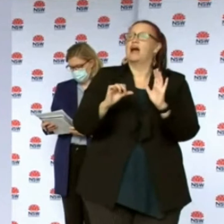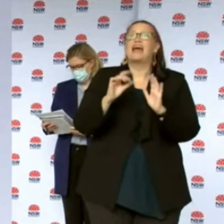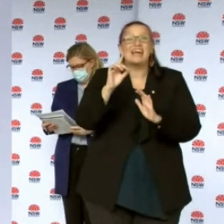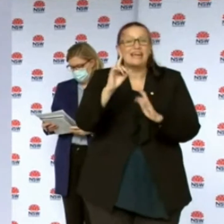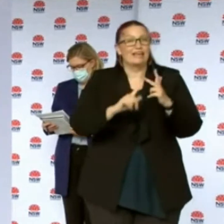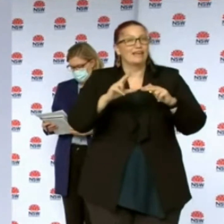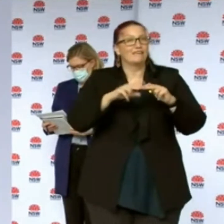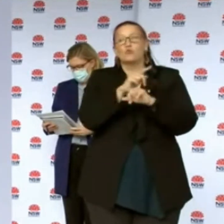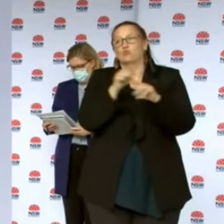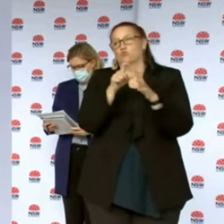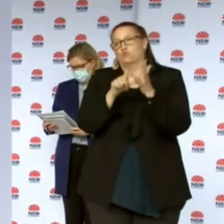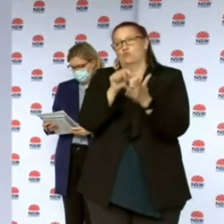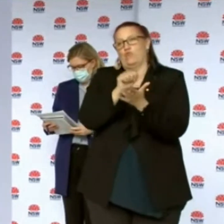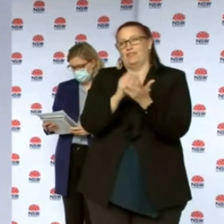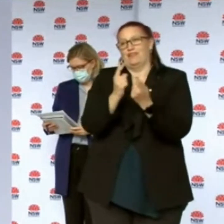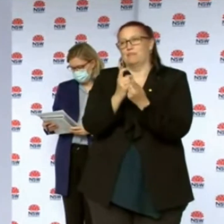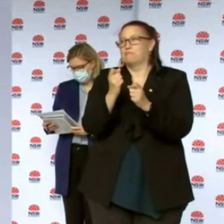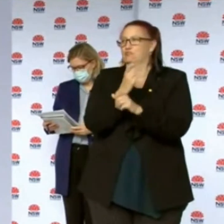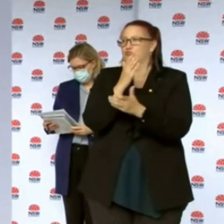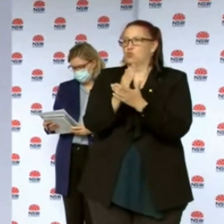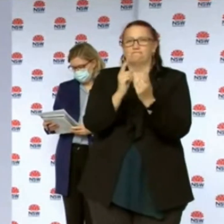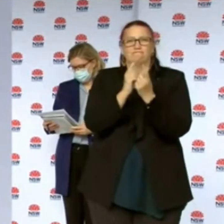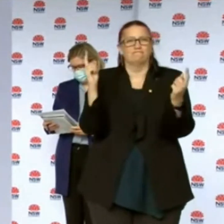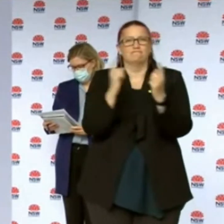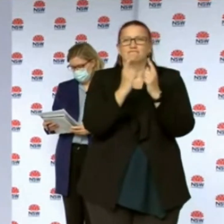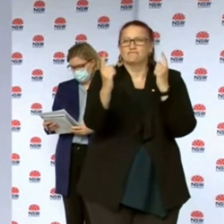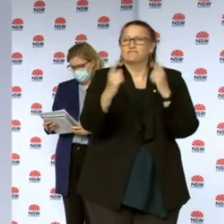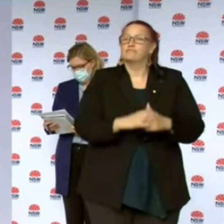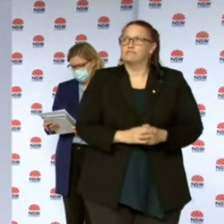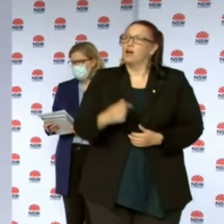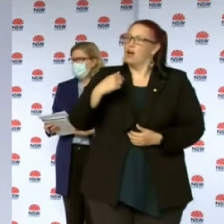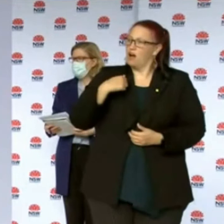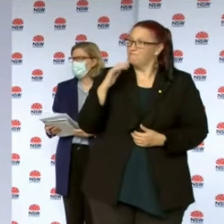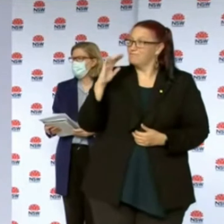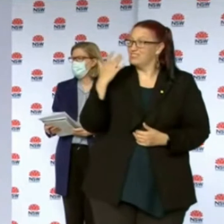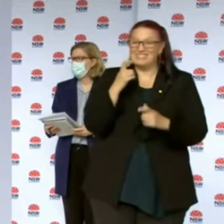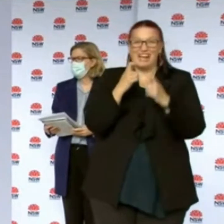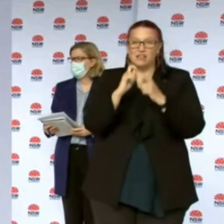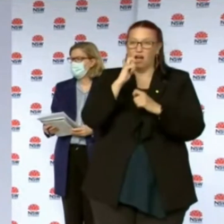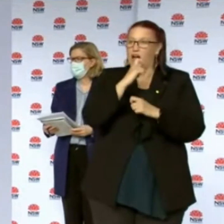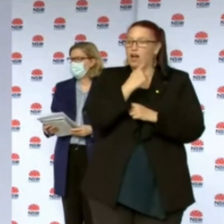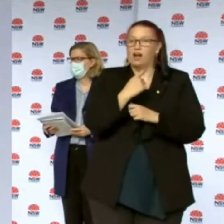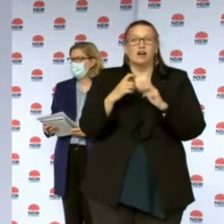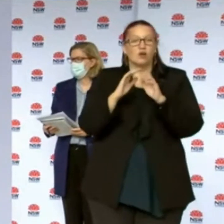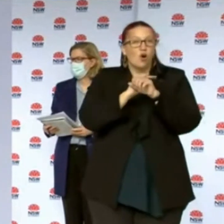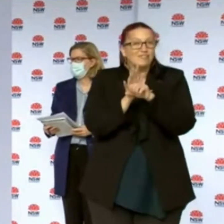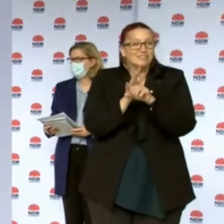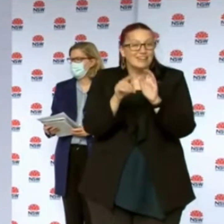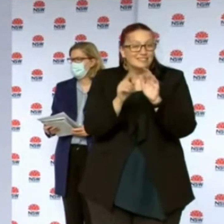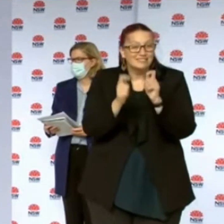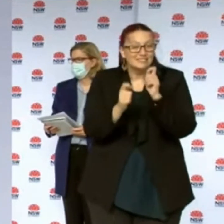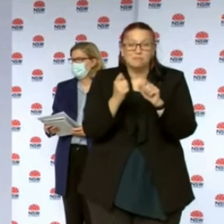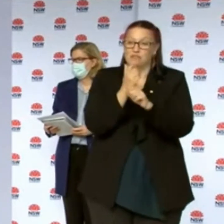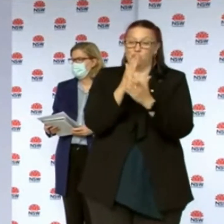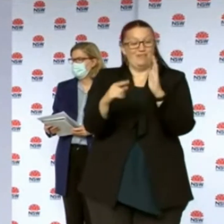Please be extra cautious. I took a test and was negative before I was even interviewed by Health and made sure